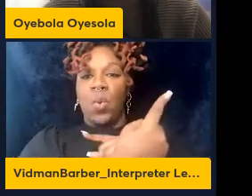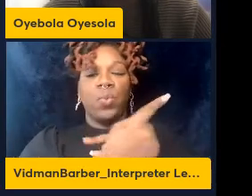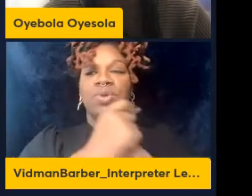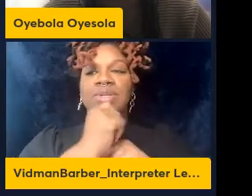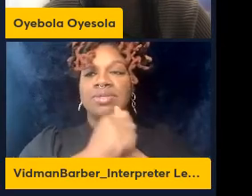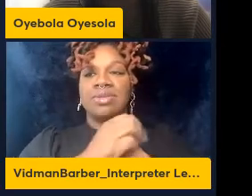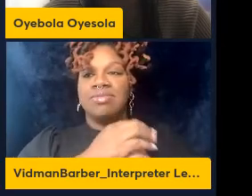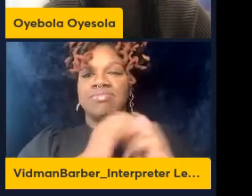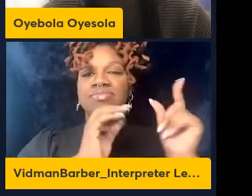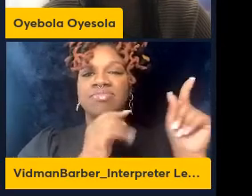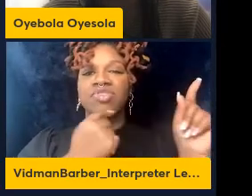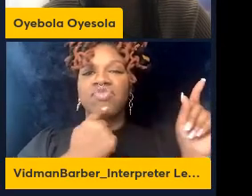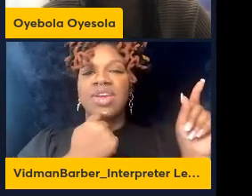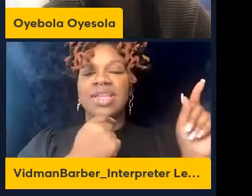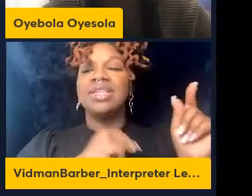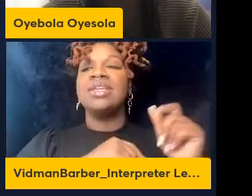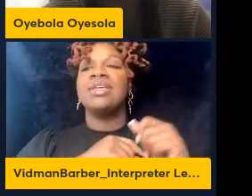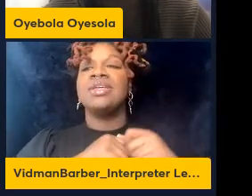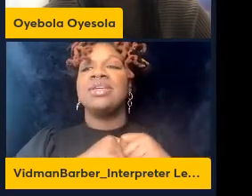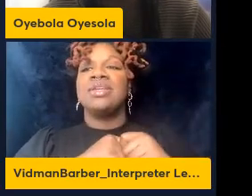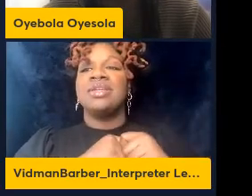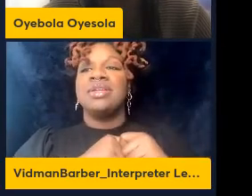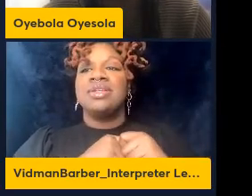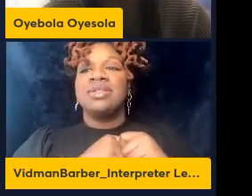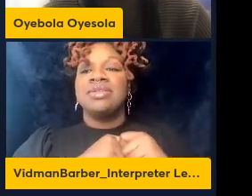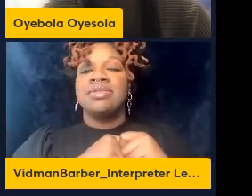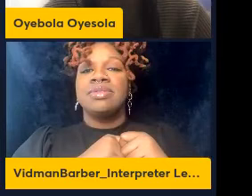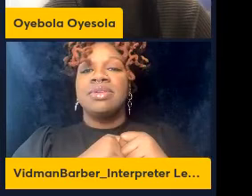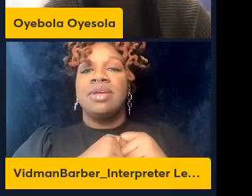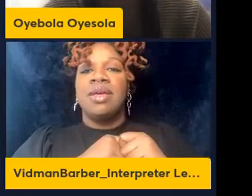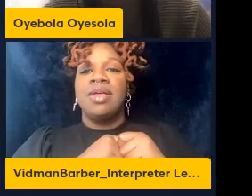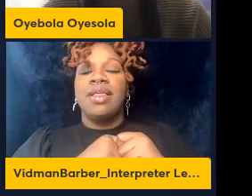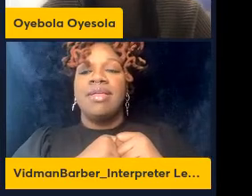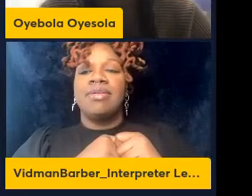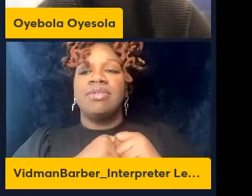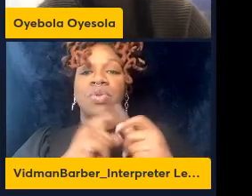look in the blood rather